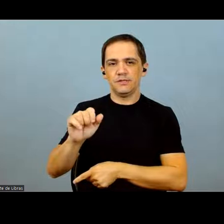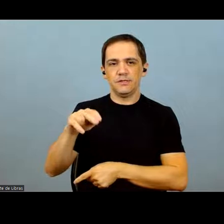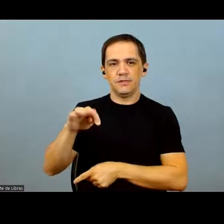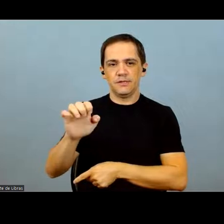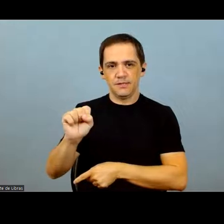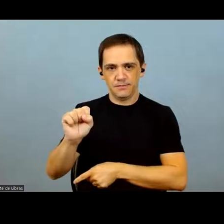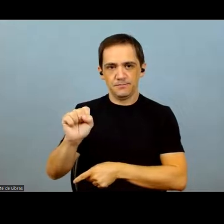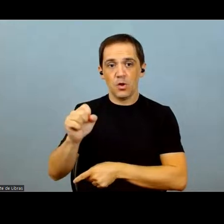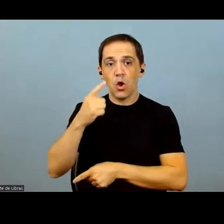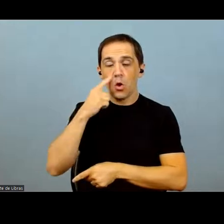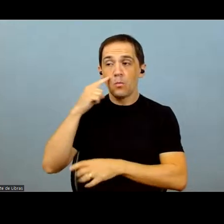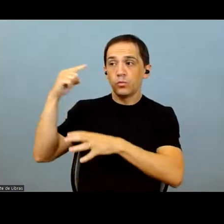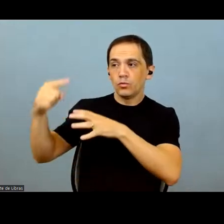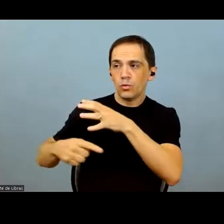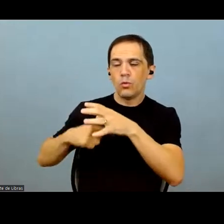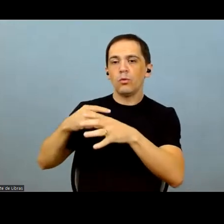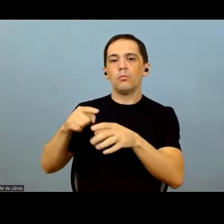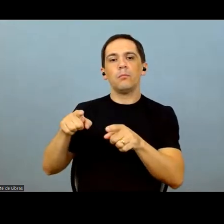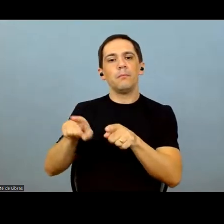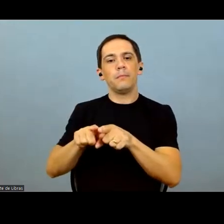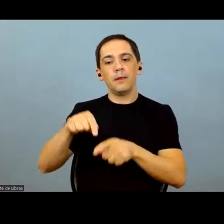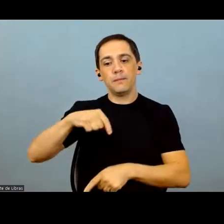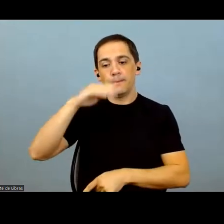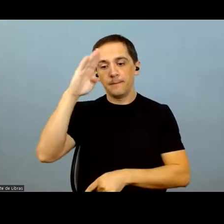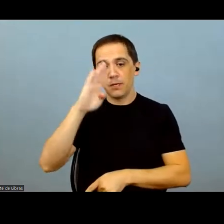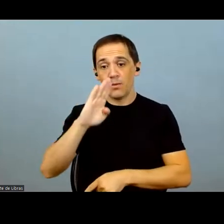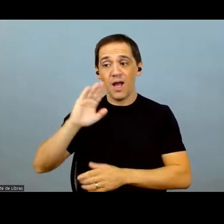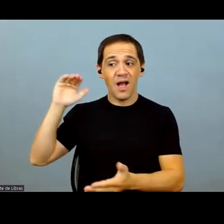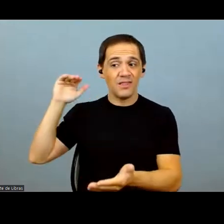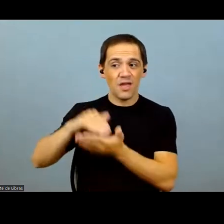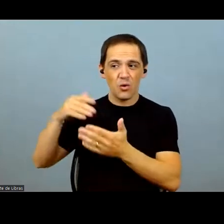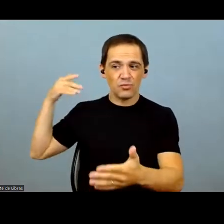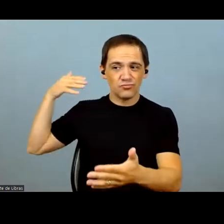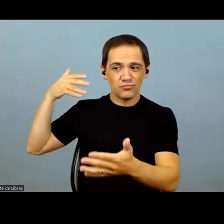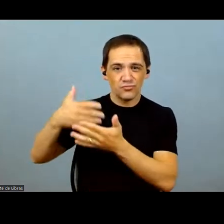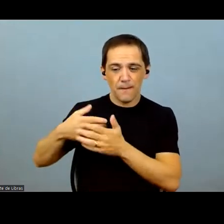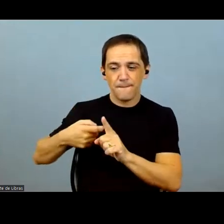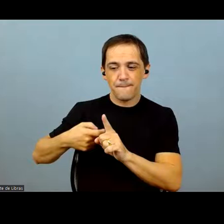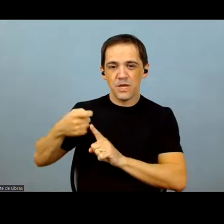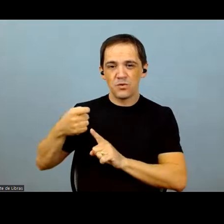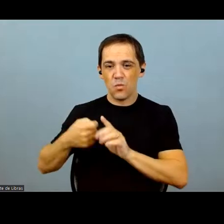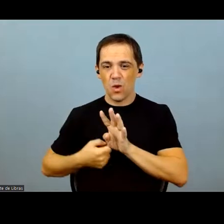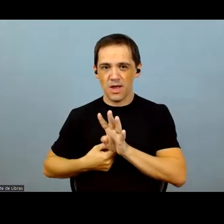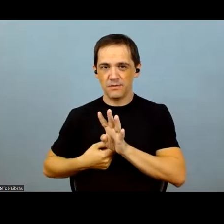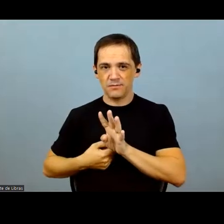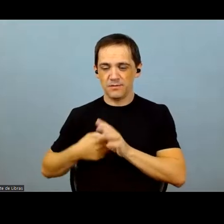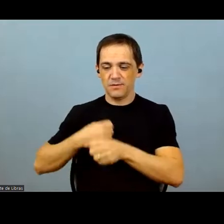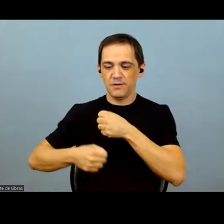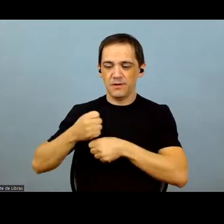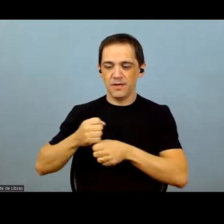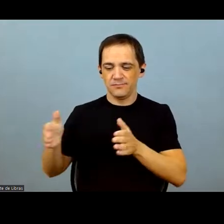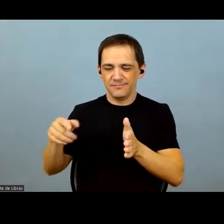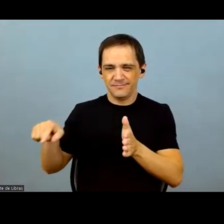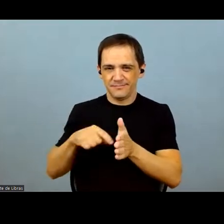when we look to the world market and to Brazil, we are four months